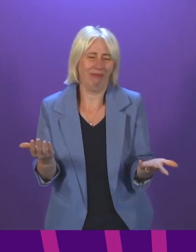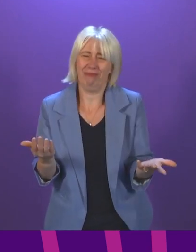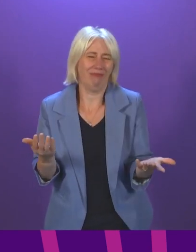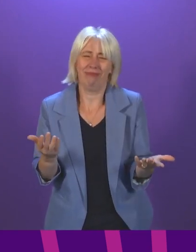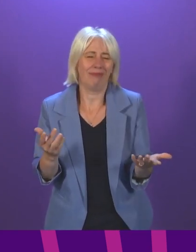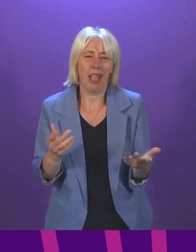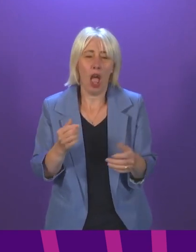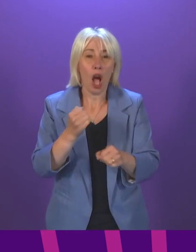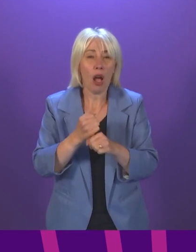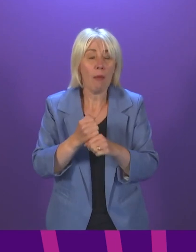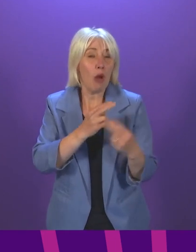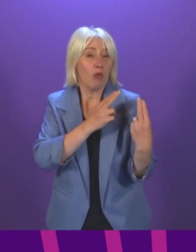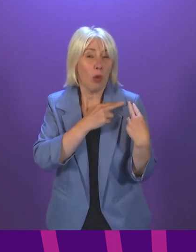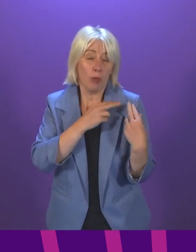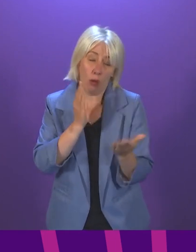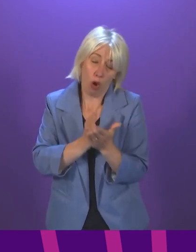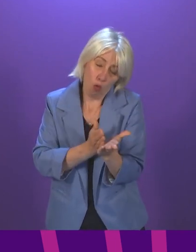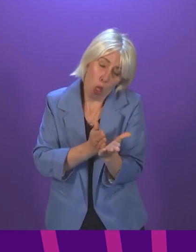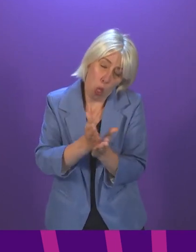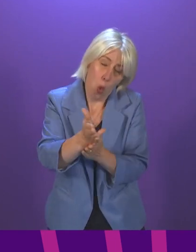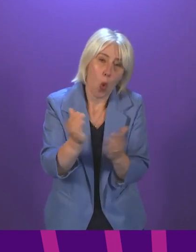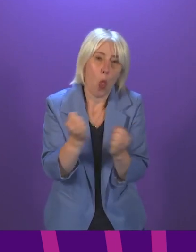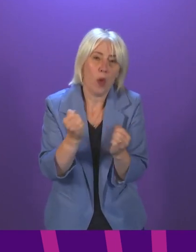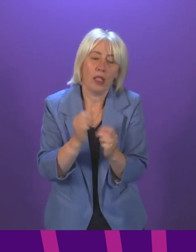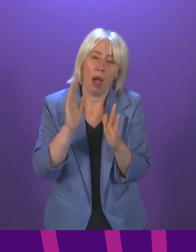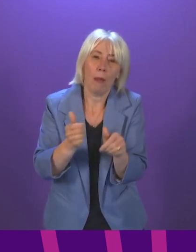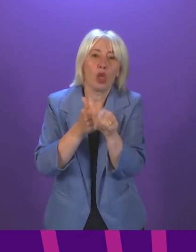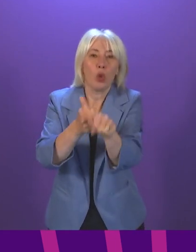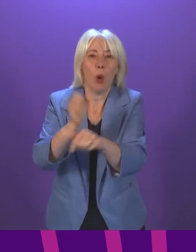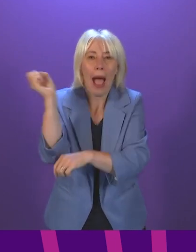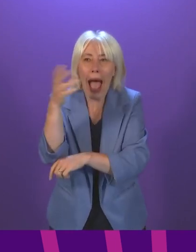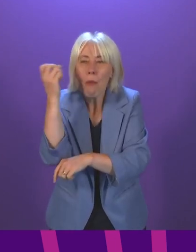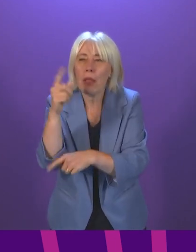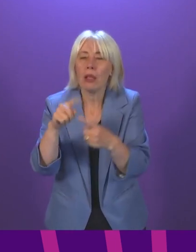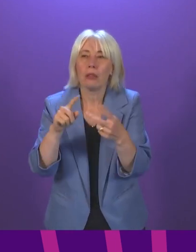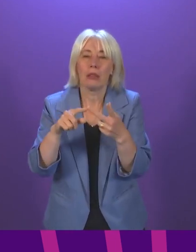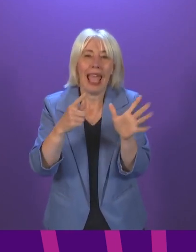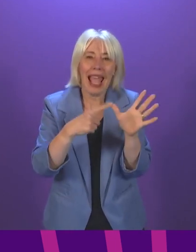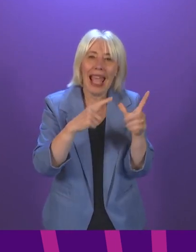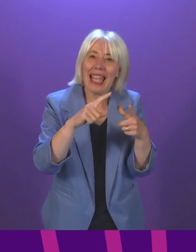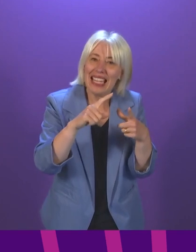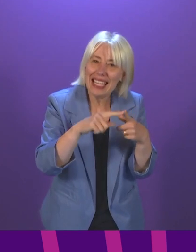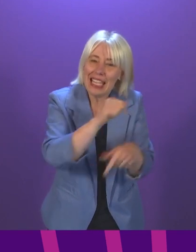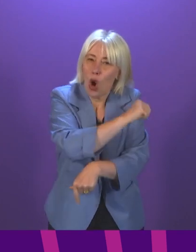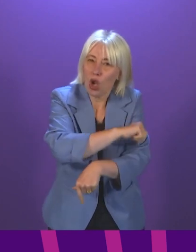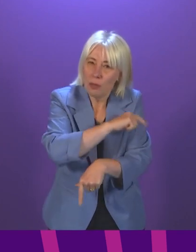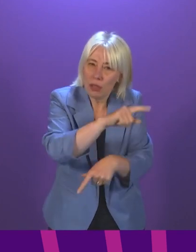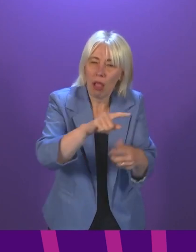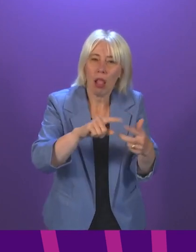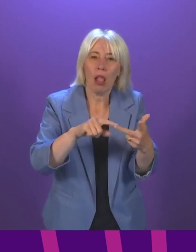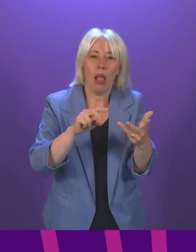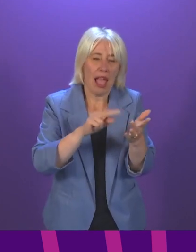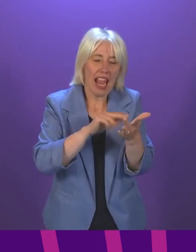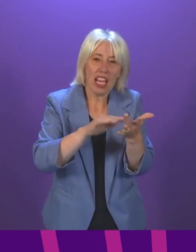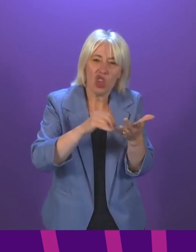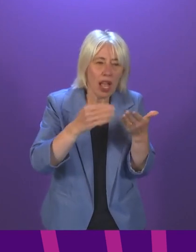of government right through this winter to support our ambulance service, to support our accident and emergency departments, to support our wider health and